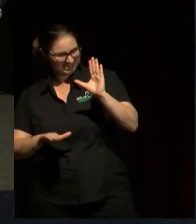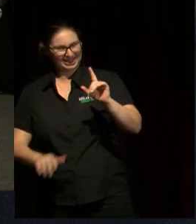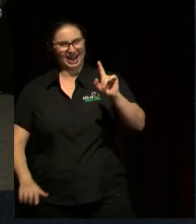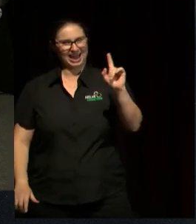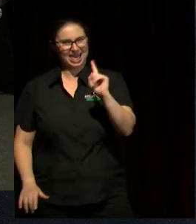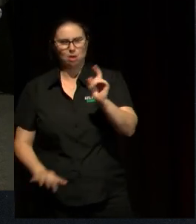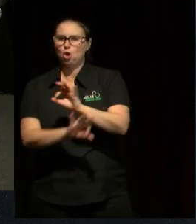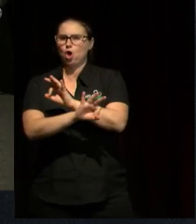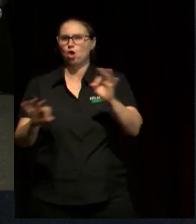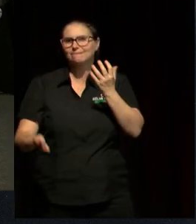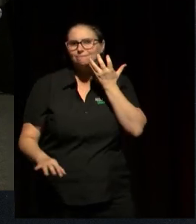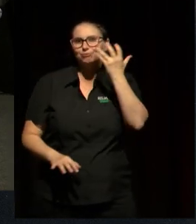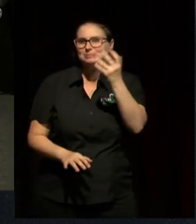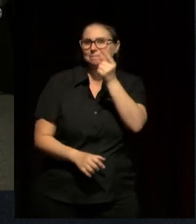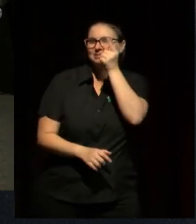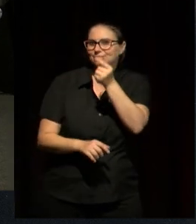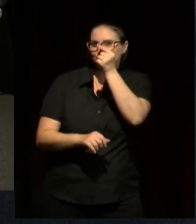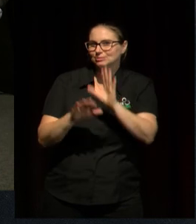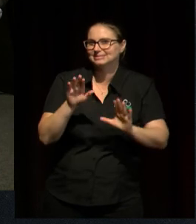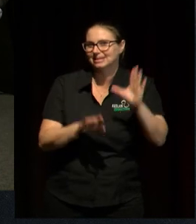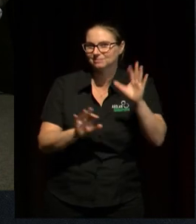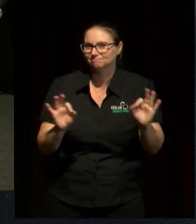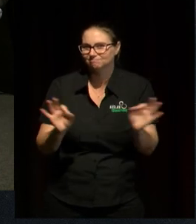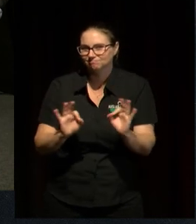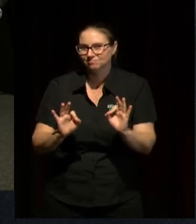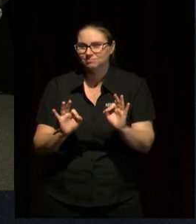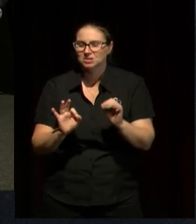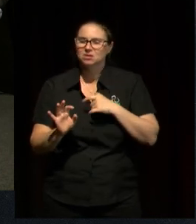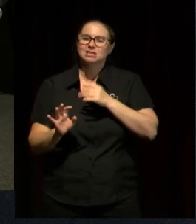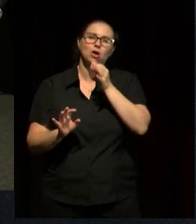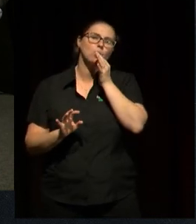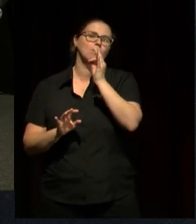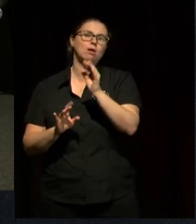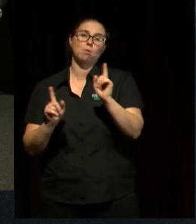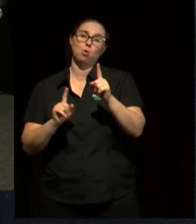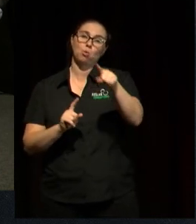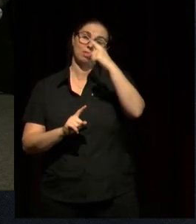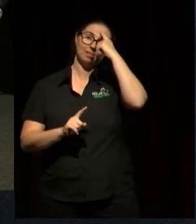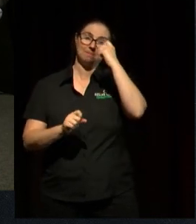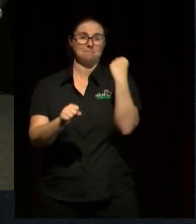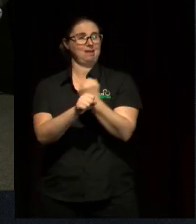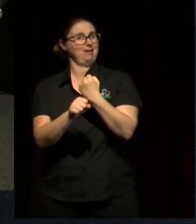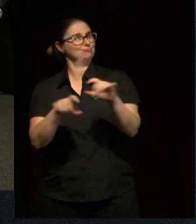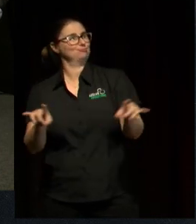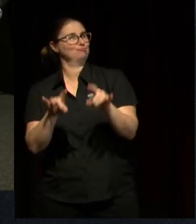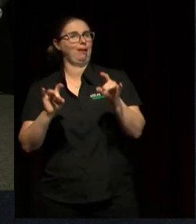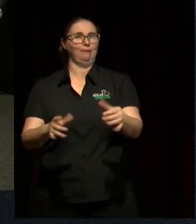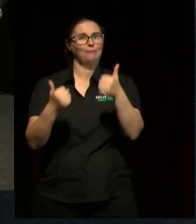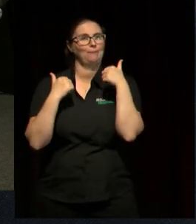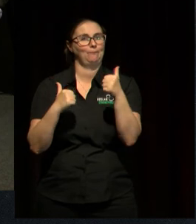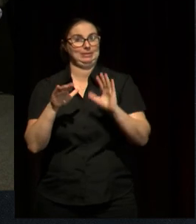What makes a good citizen and do you think Australian adults are doing enough to teach this? Whoa,